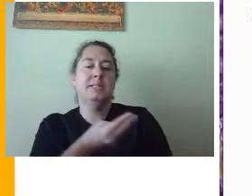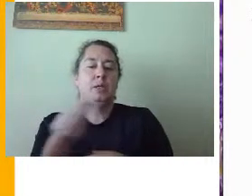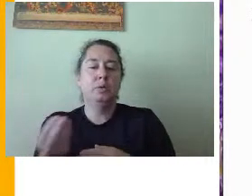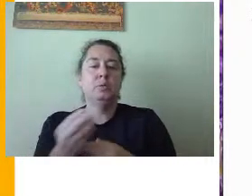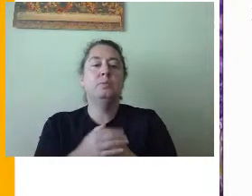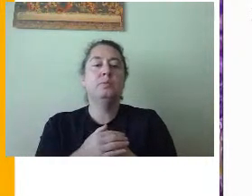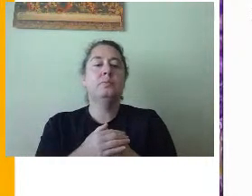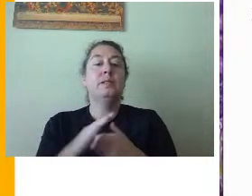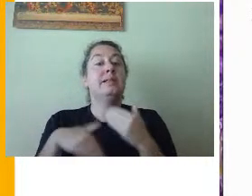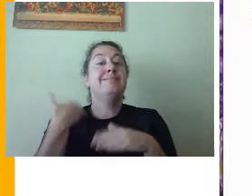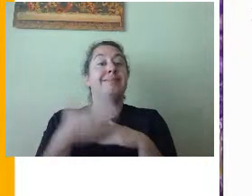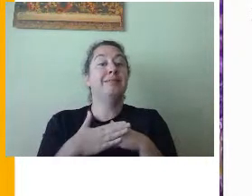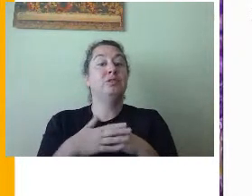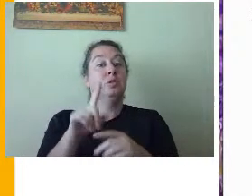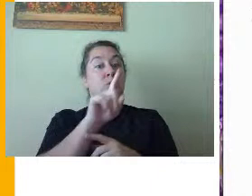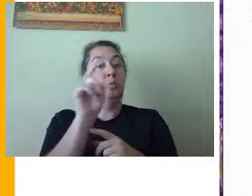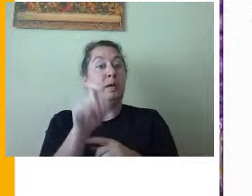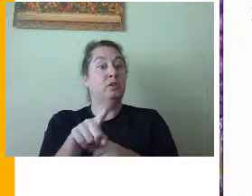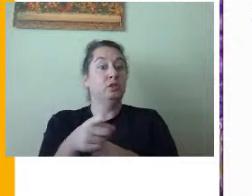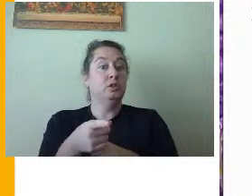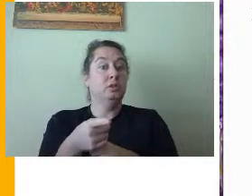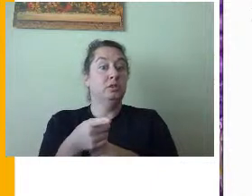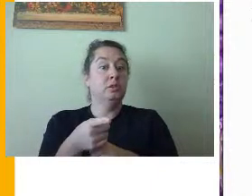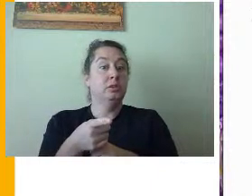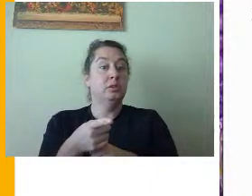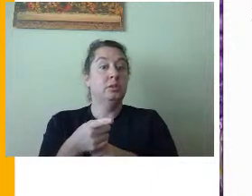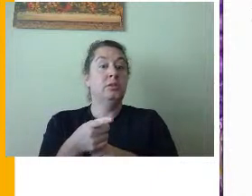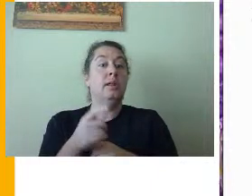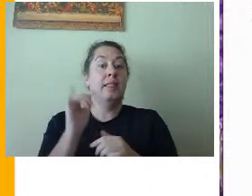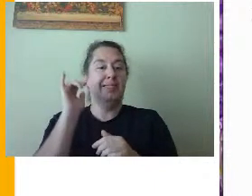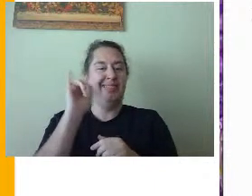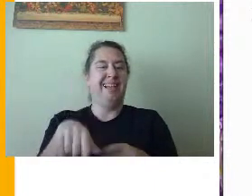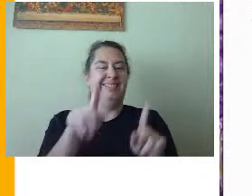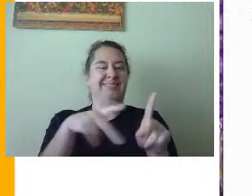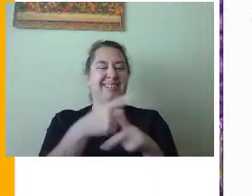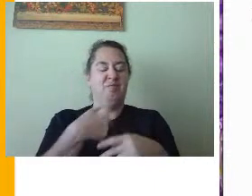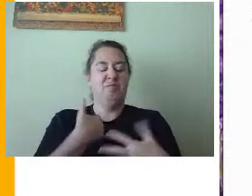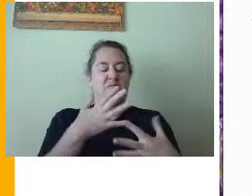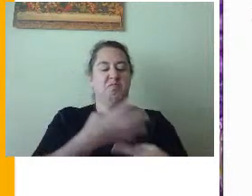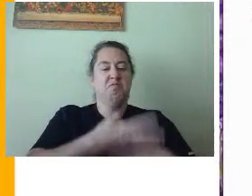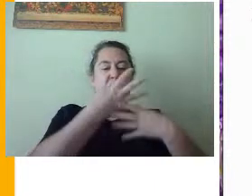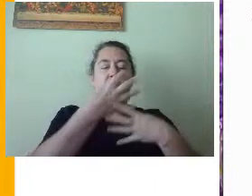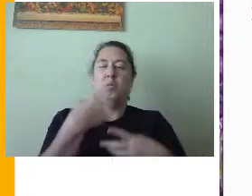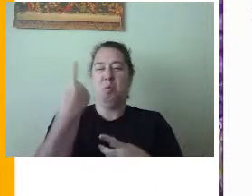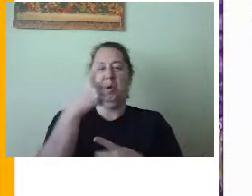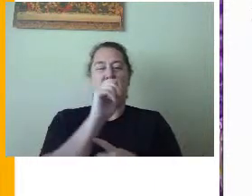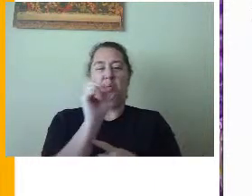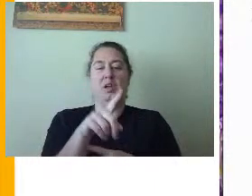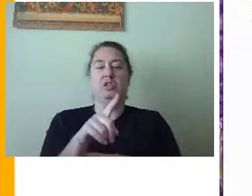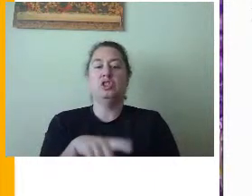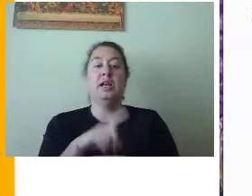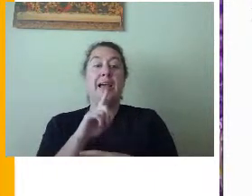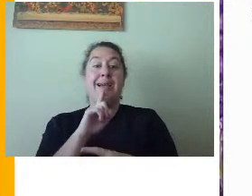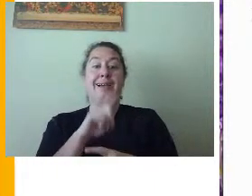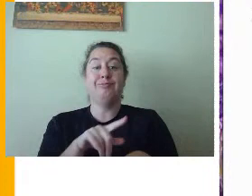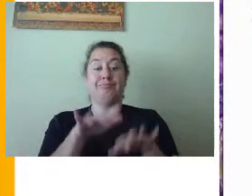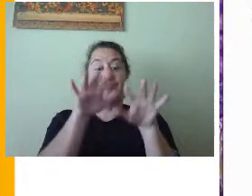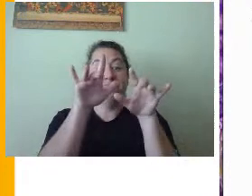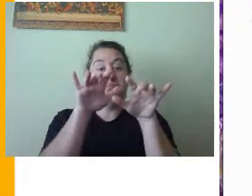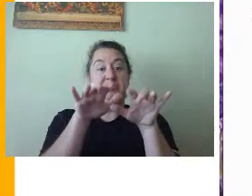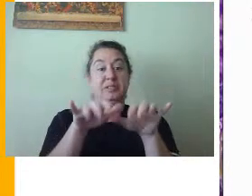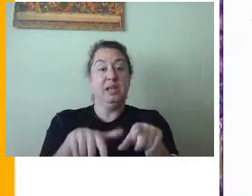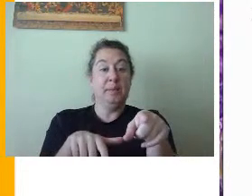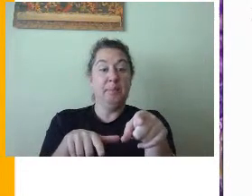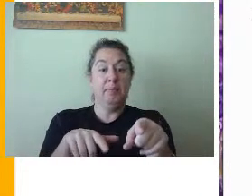The next type is a question. That's one that we have pulled up here. It's a single question, and the answer goes in the box that